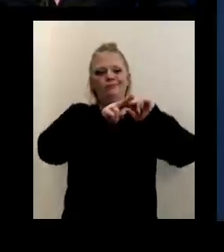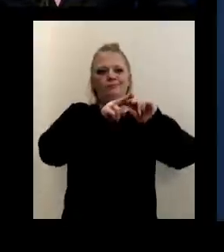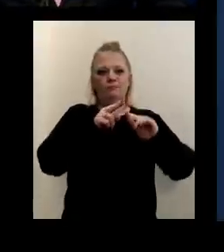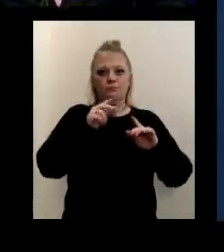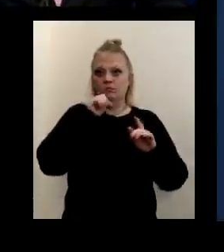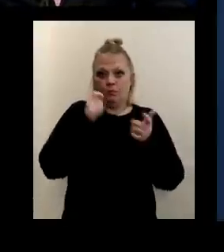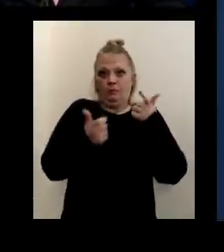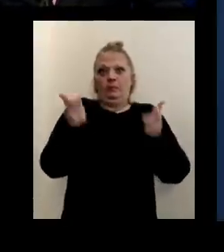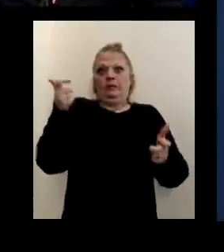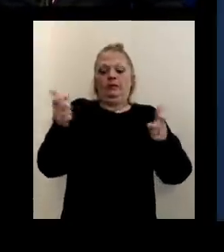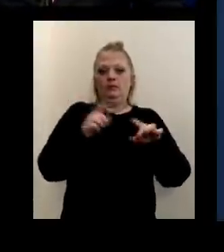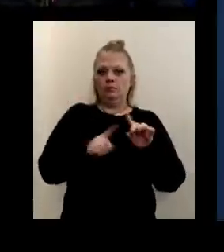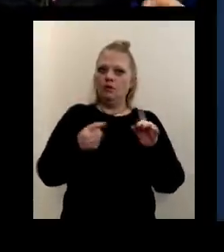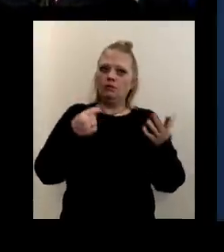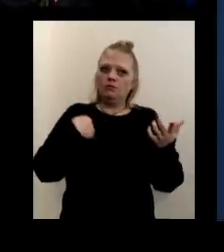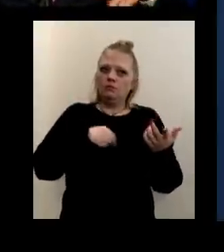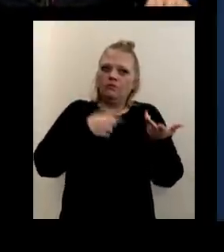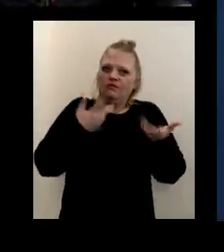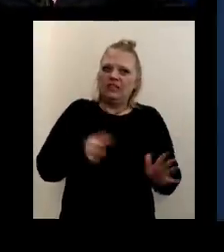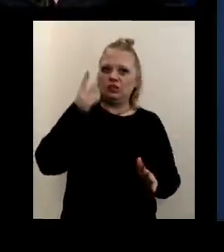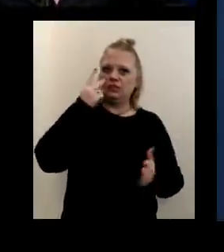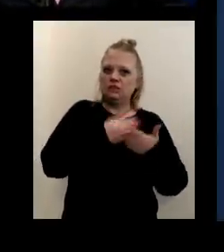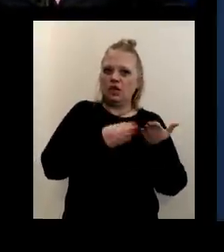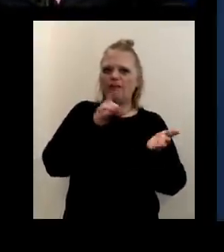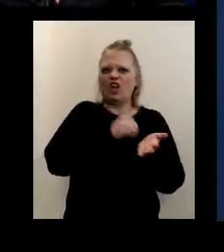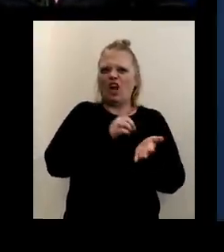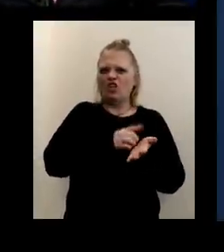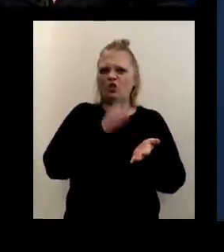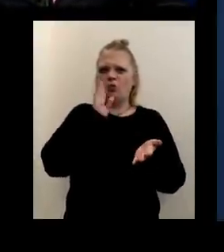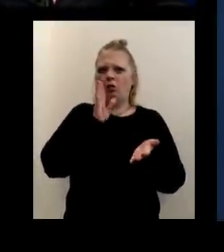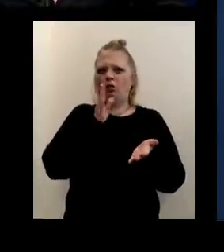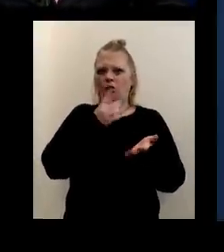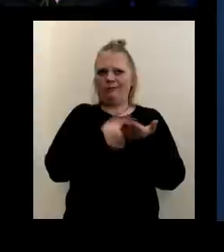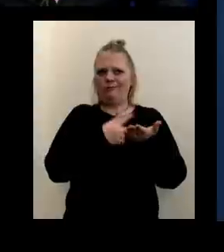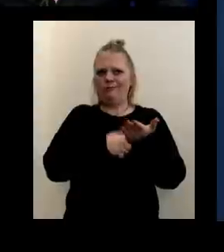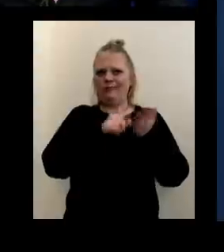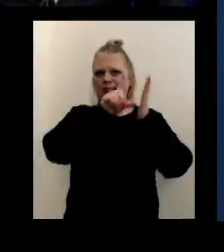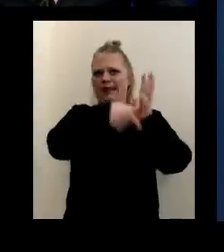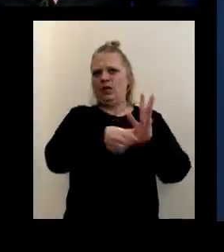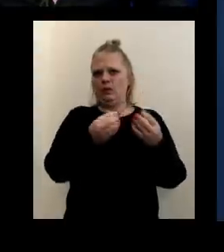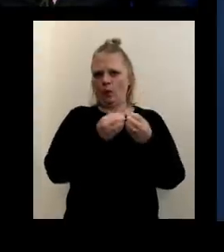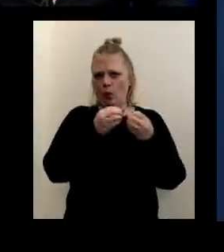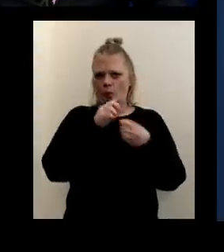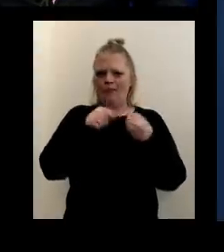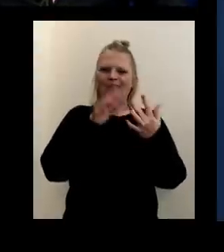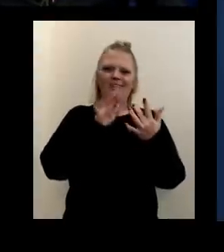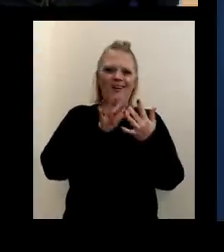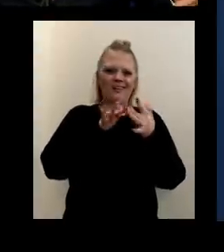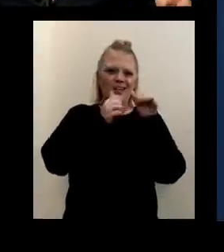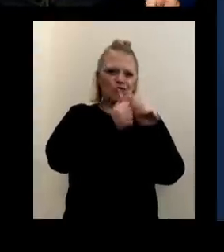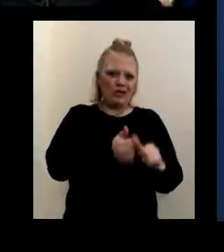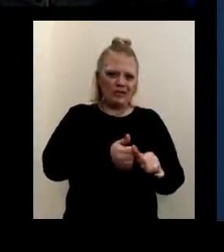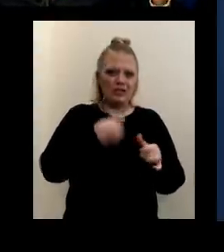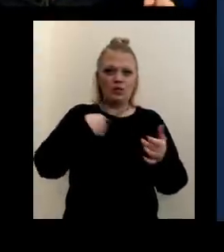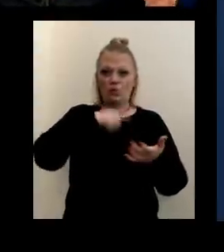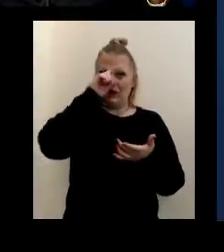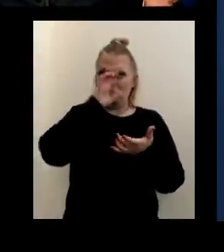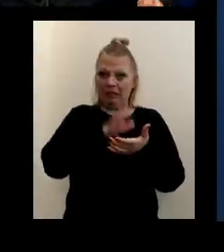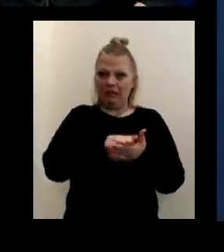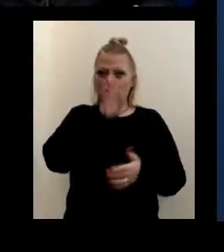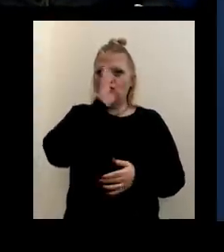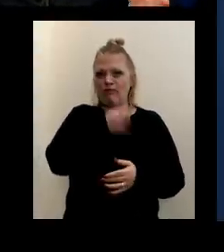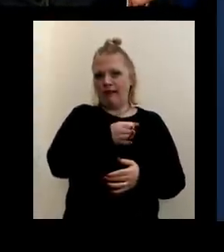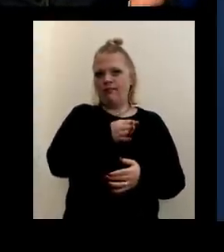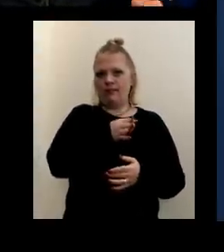and have seen cases. Dr. Burstein, we'll talk a little bit more about that later with regards to contact tracing, which we believe are directly